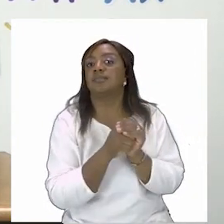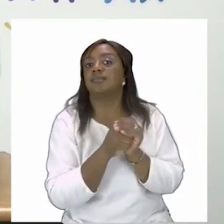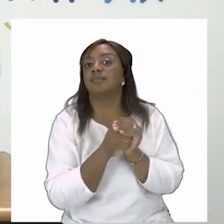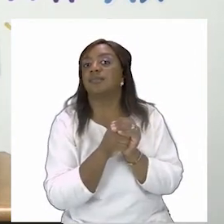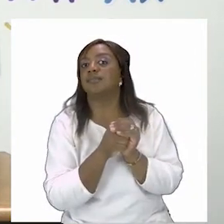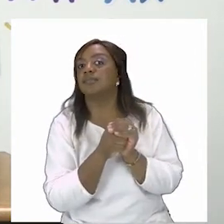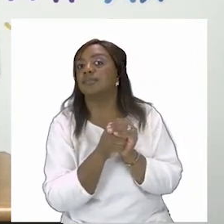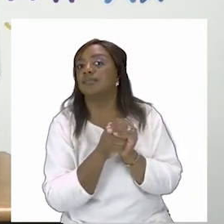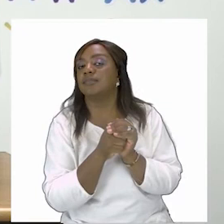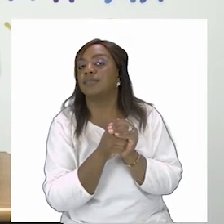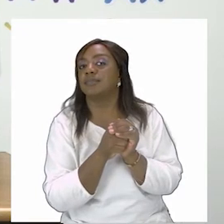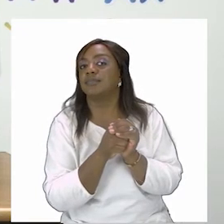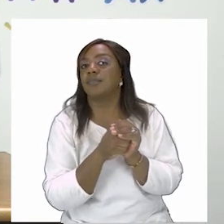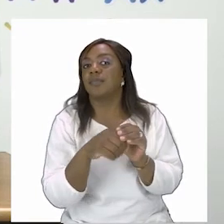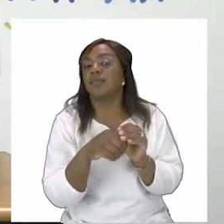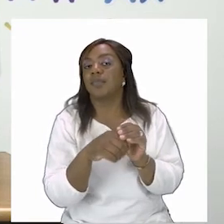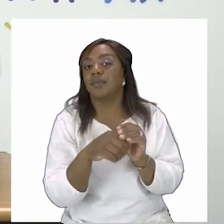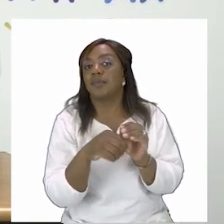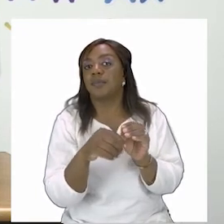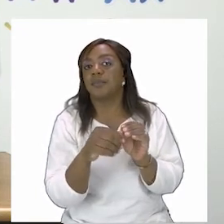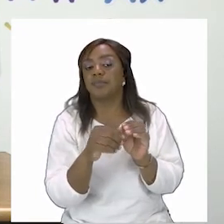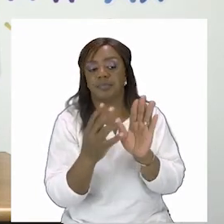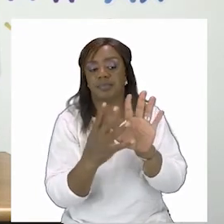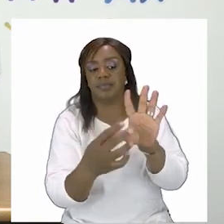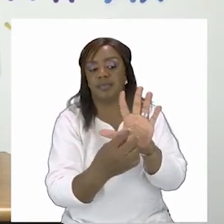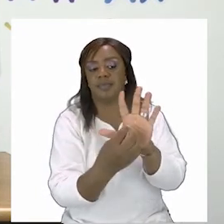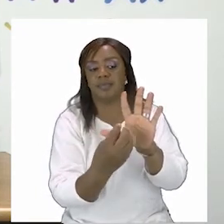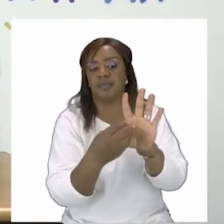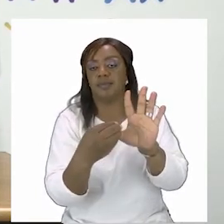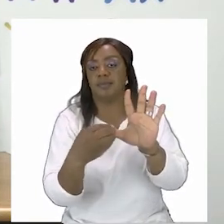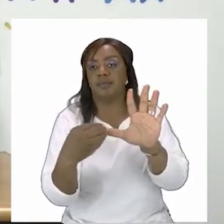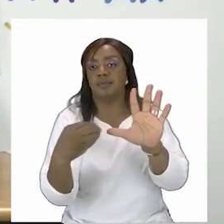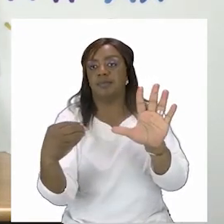the other side of the family the other they built